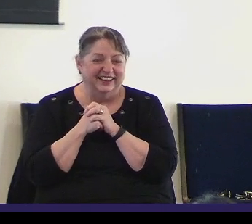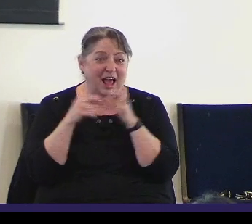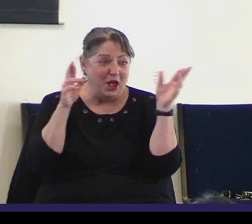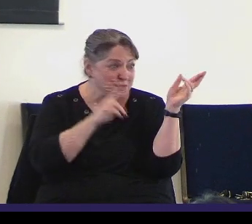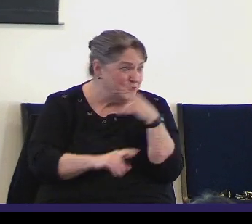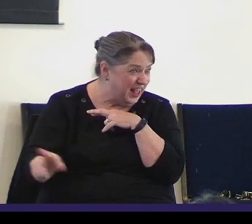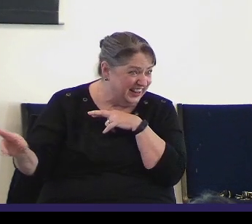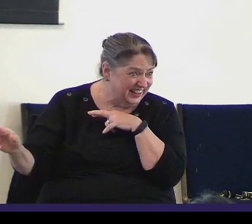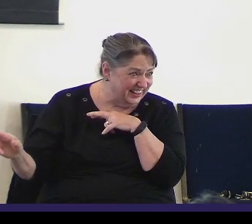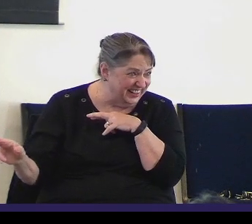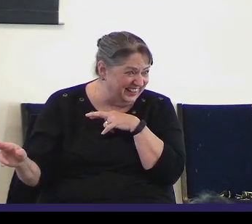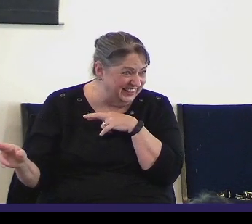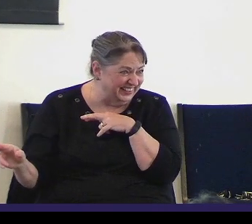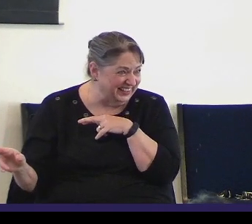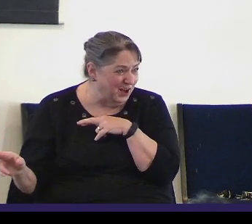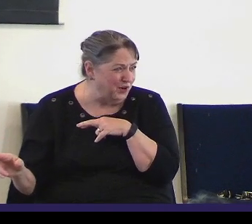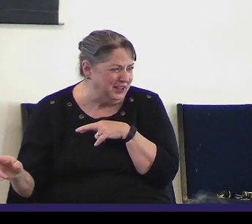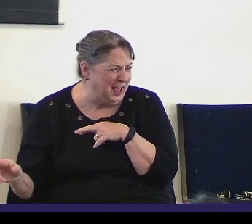are ready.